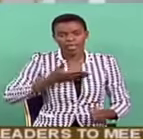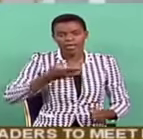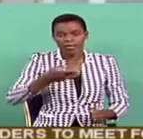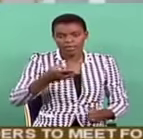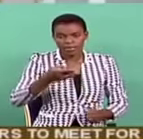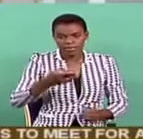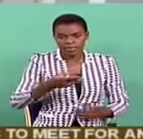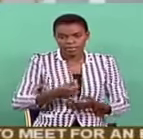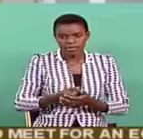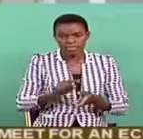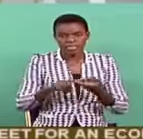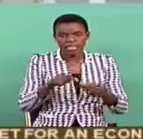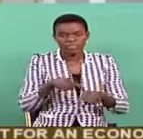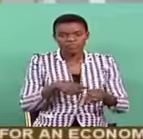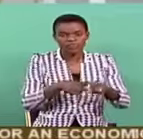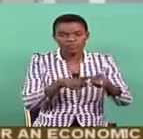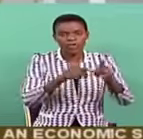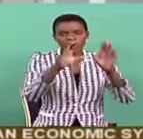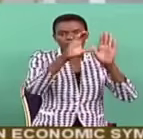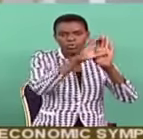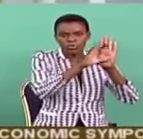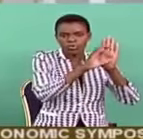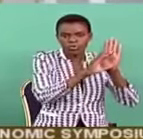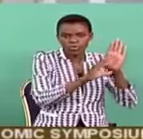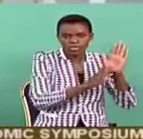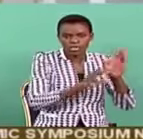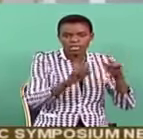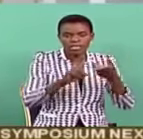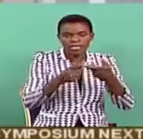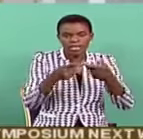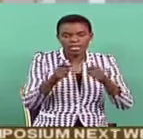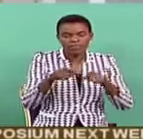dictates of the African Charter,